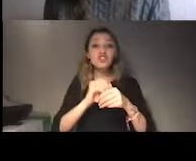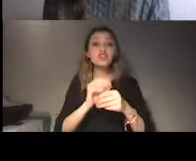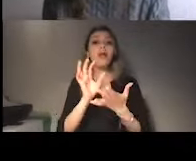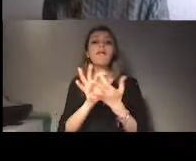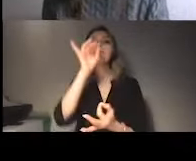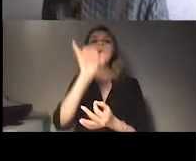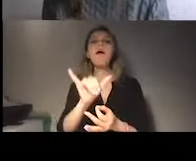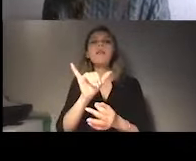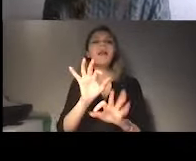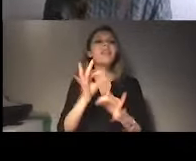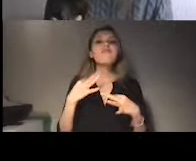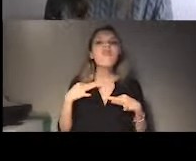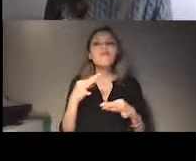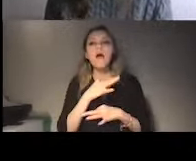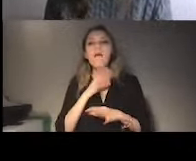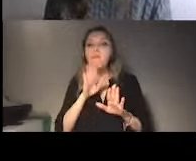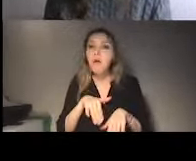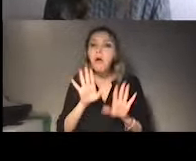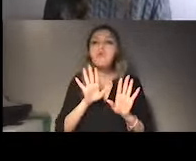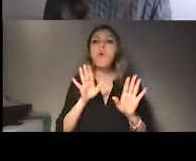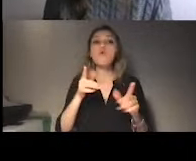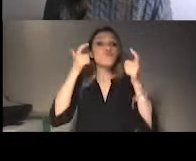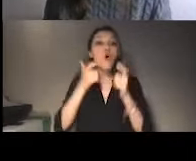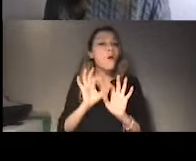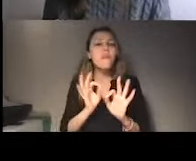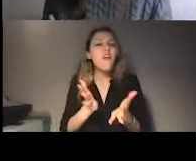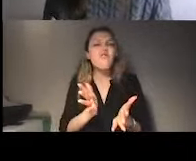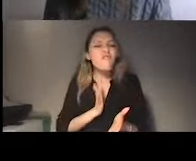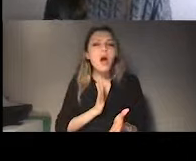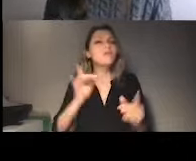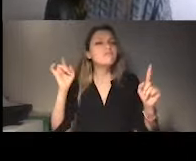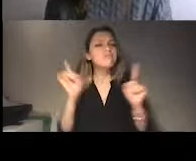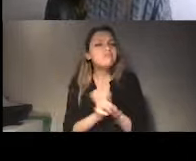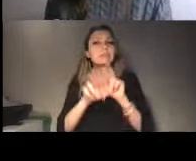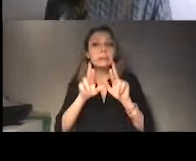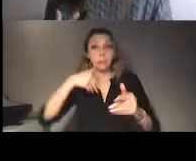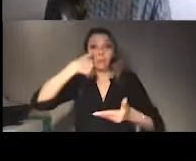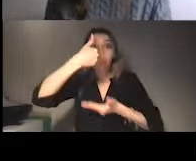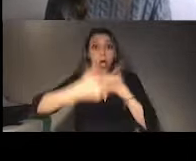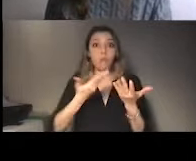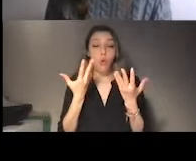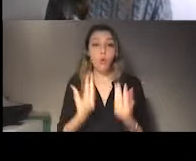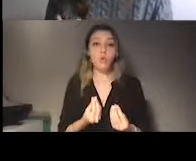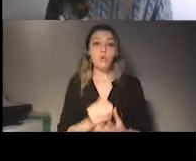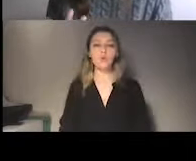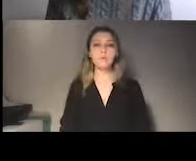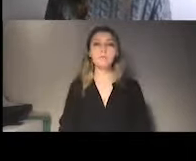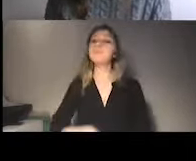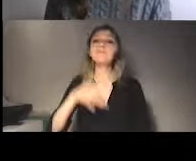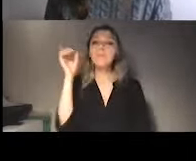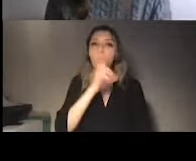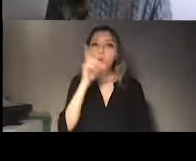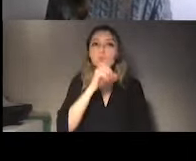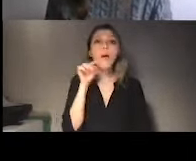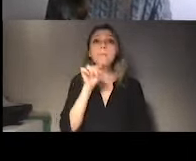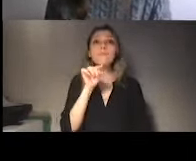human rights in the country. So in order to guide those actors that maybe have not are not familiar